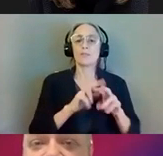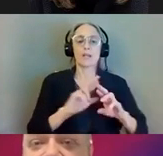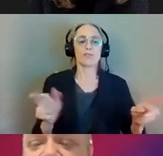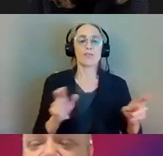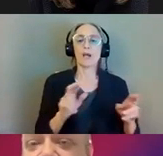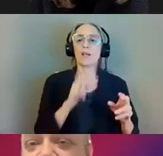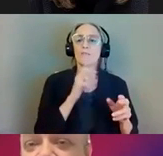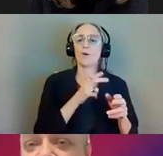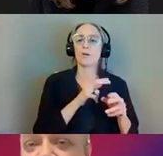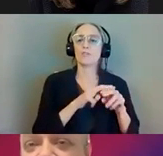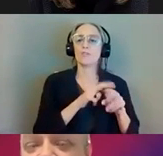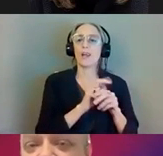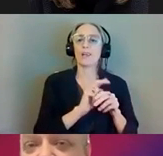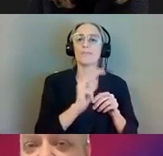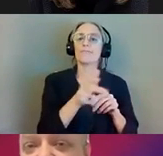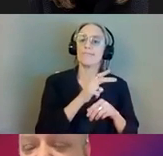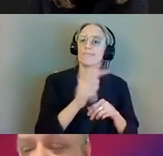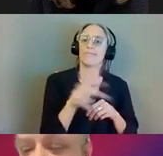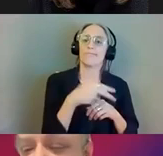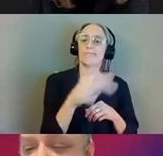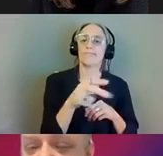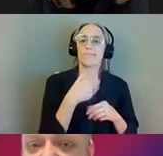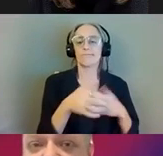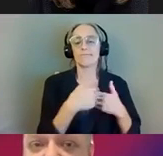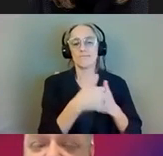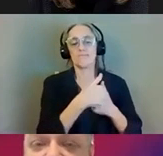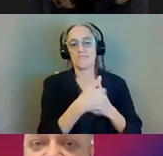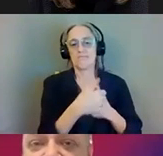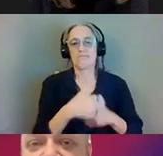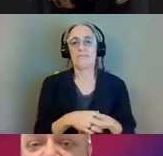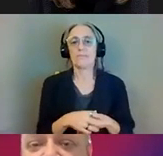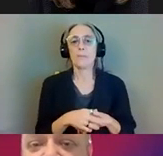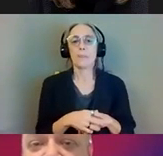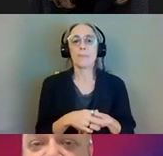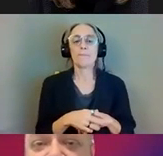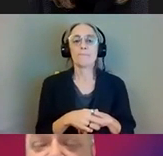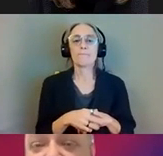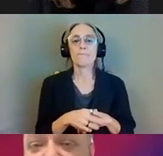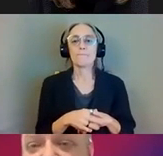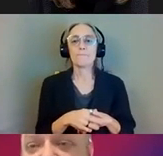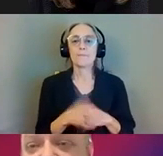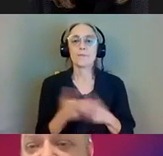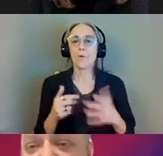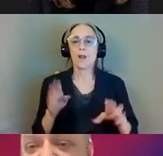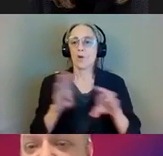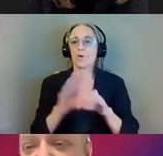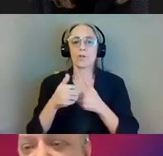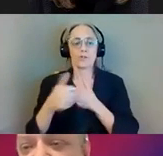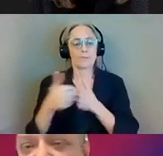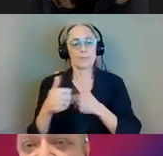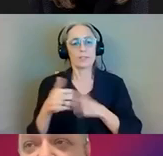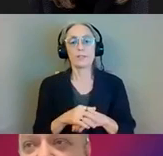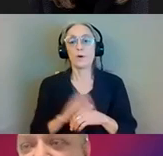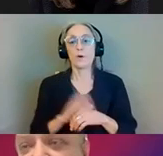construction period by by installing temporary stations and constructing half of the time.